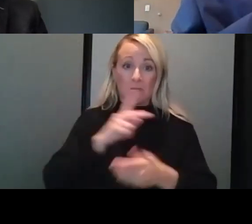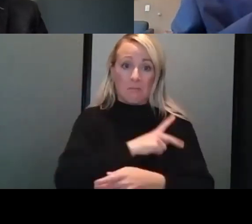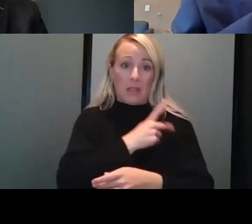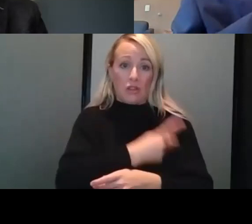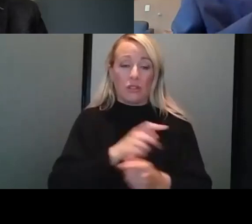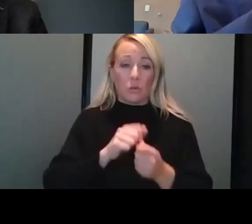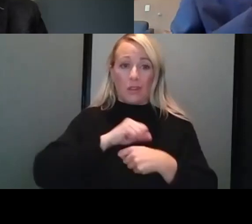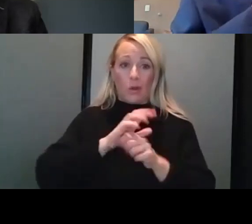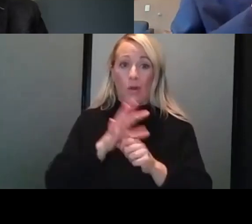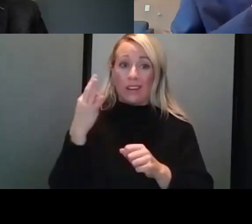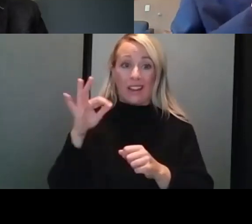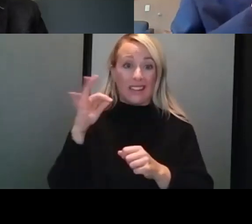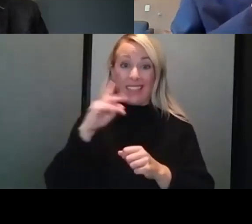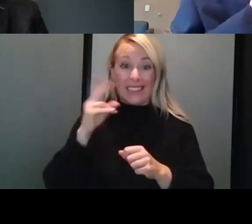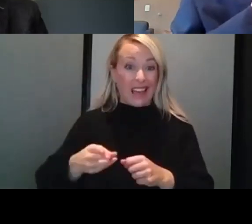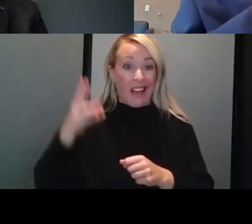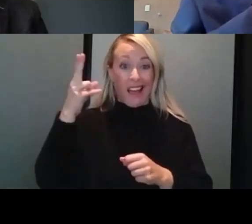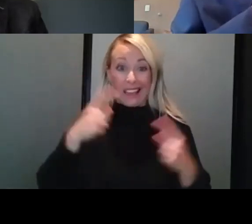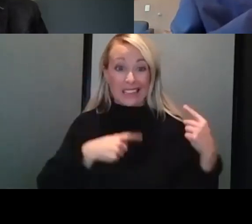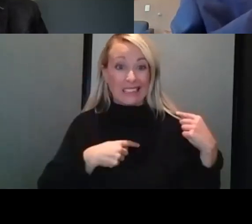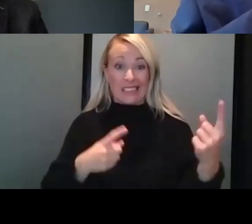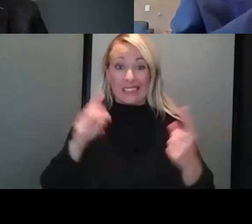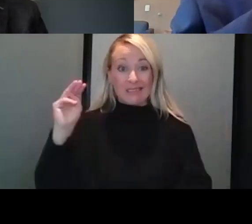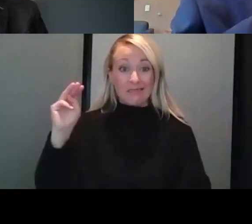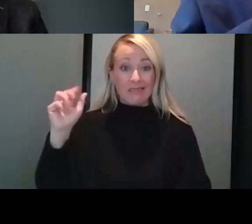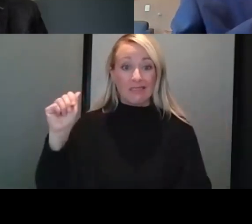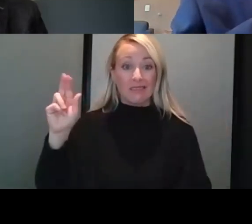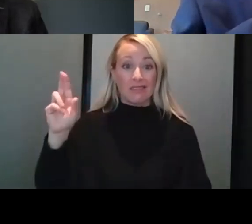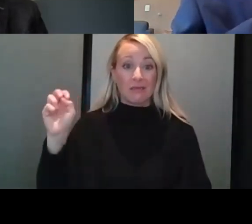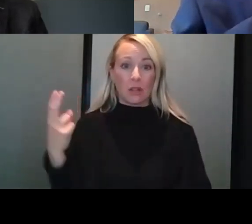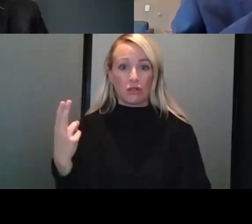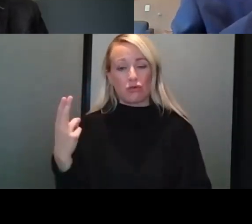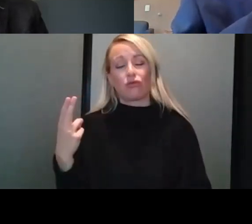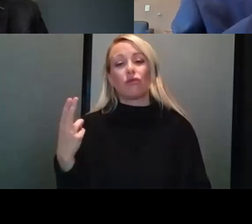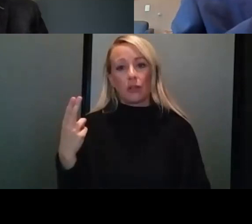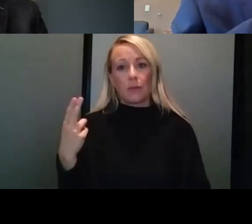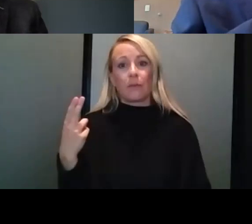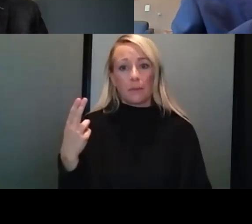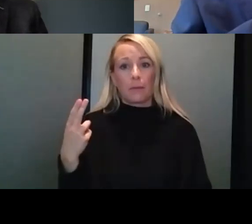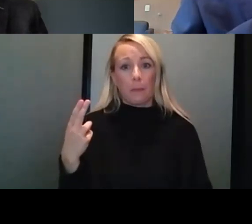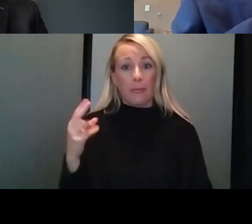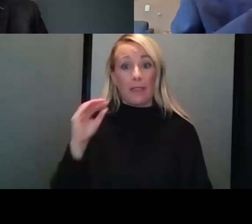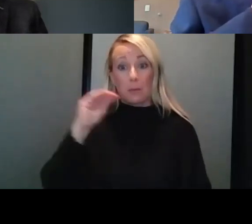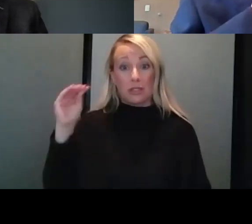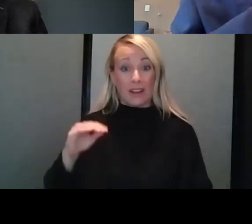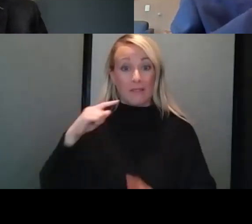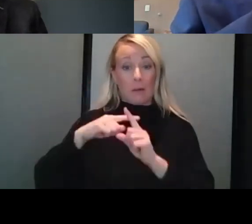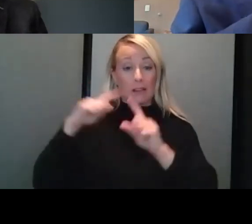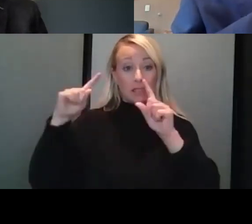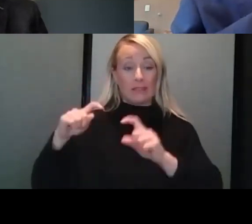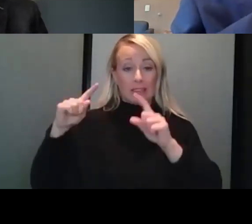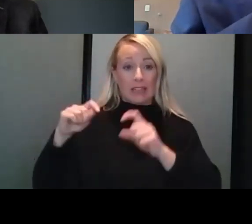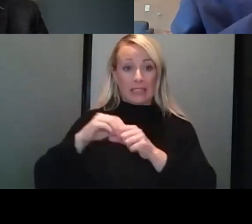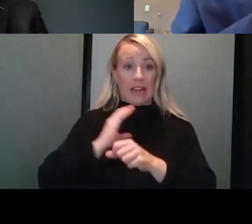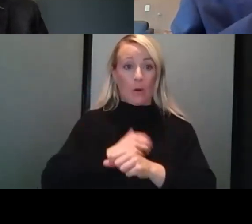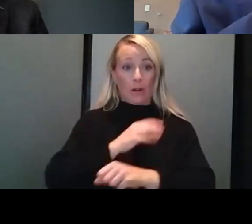-19, which is the highest we've had since March. The percent of our positive tests in our clinics